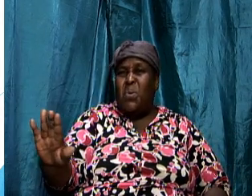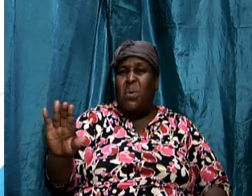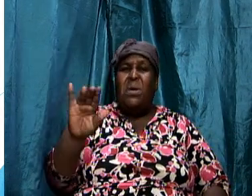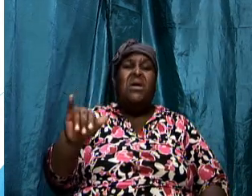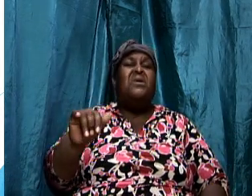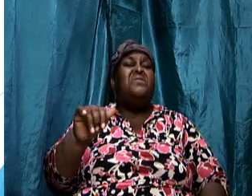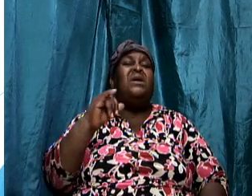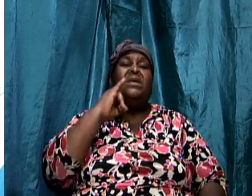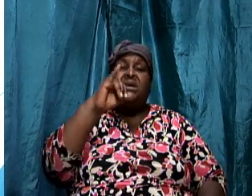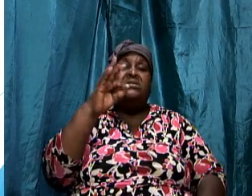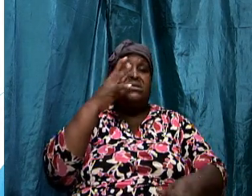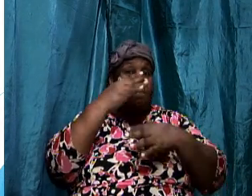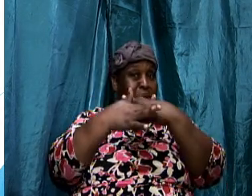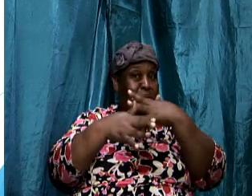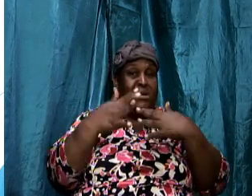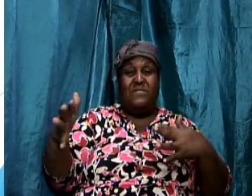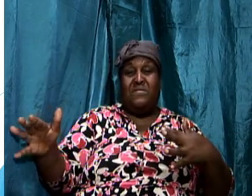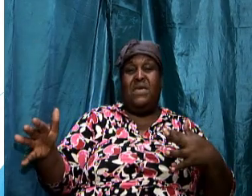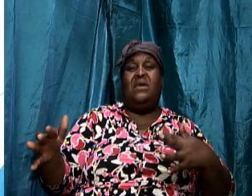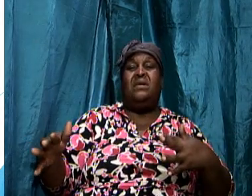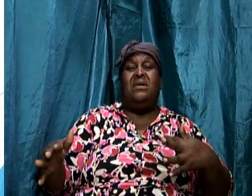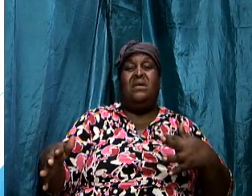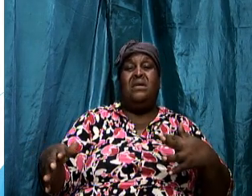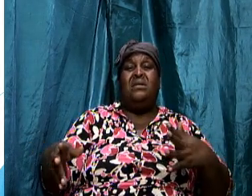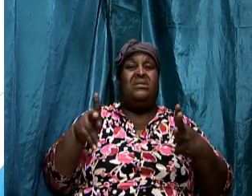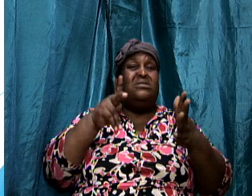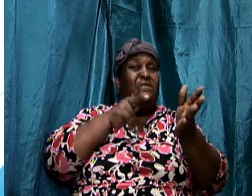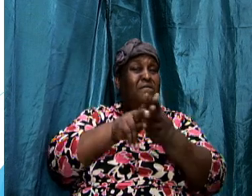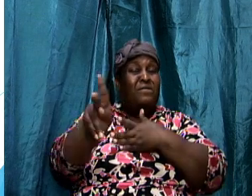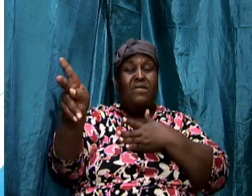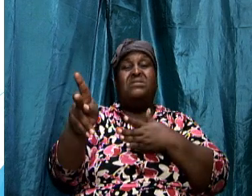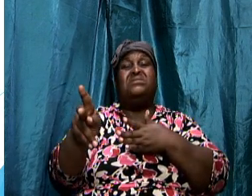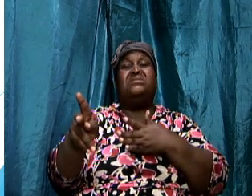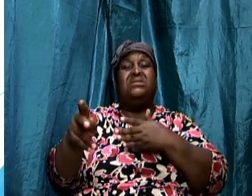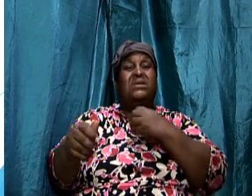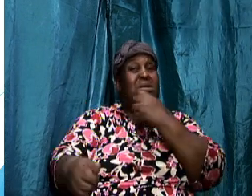we are involved in it is a terrible dangerous